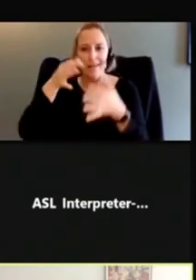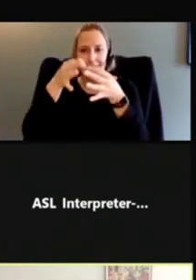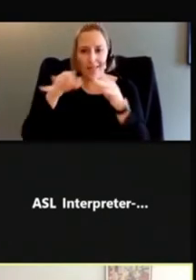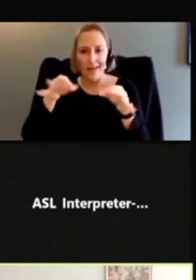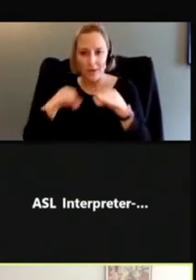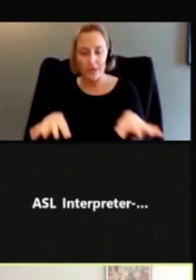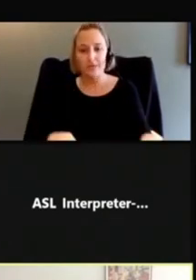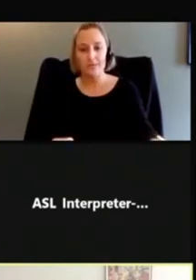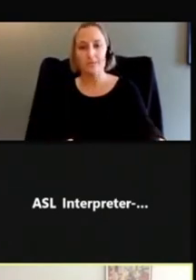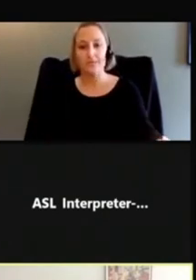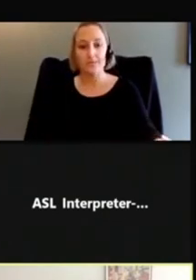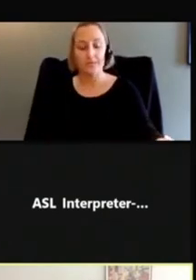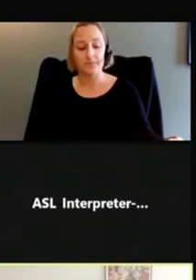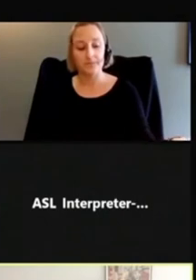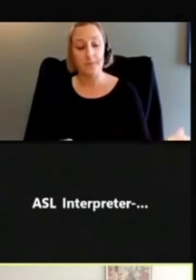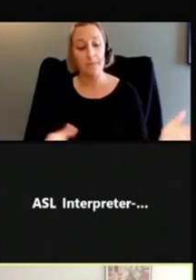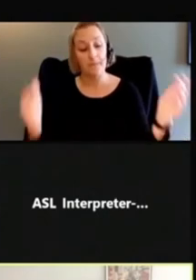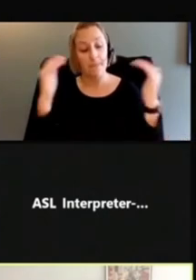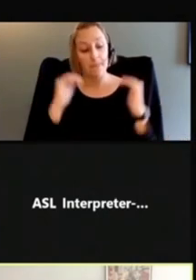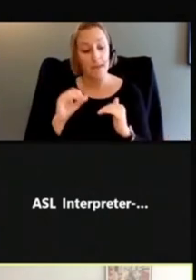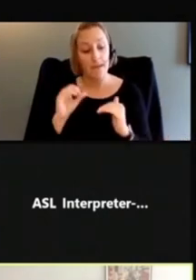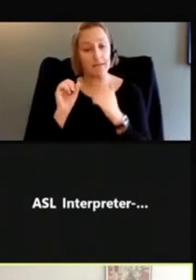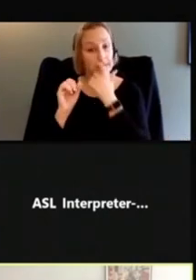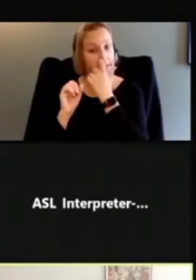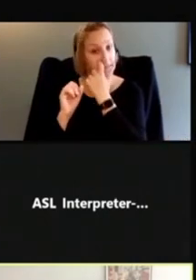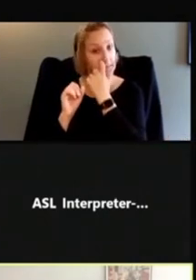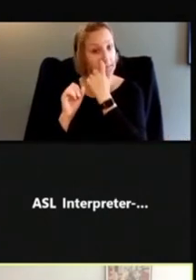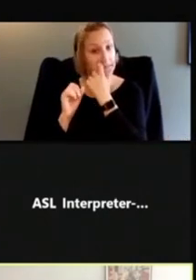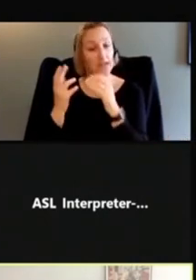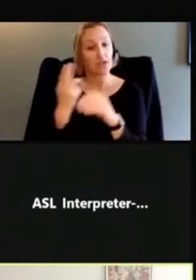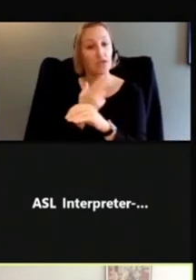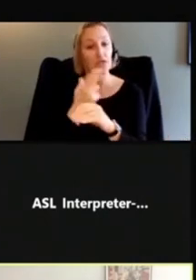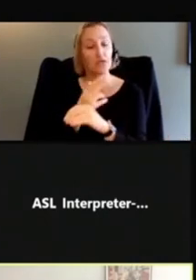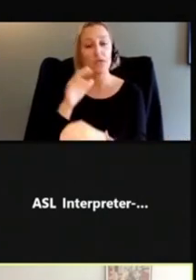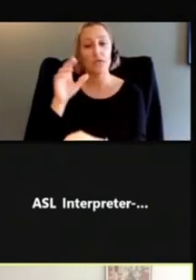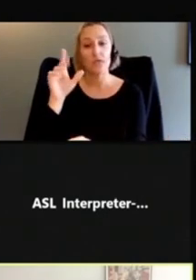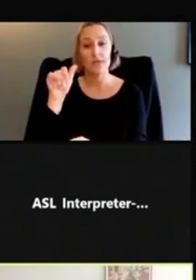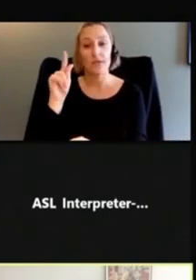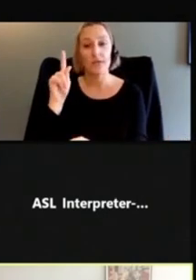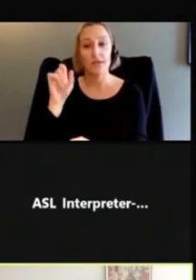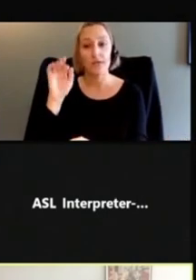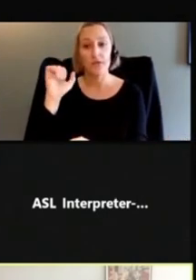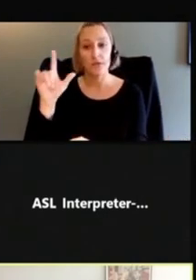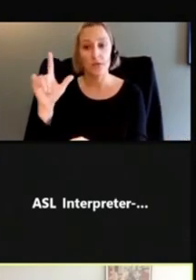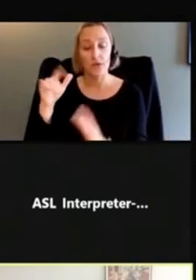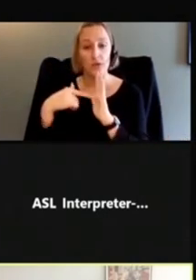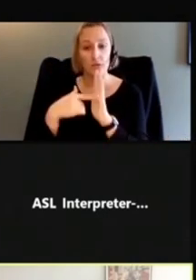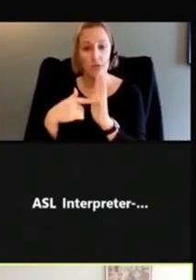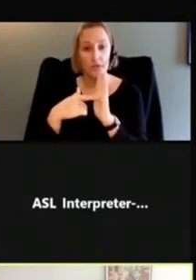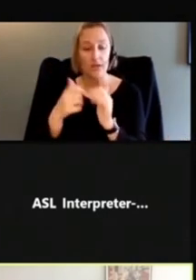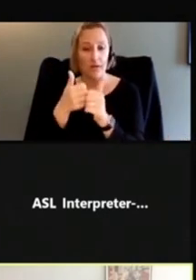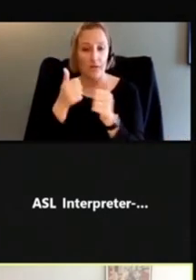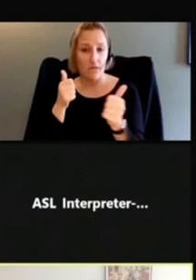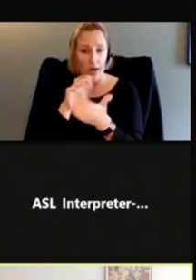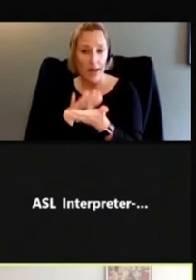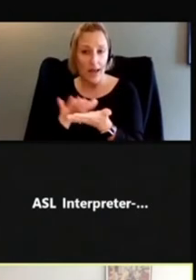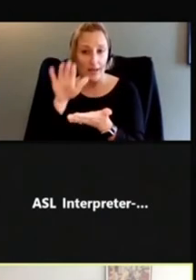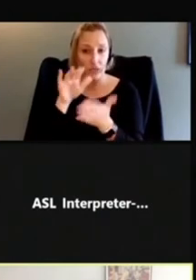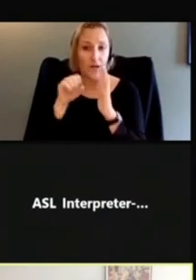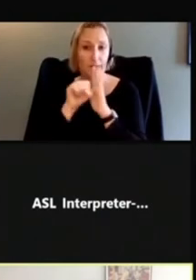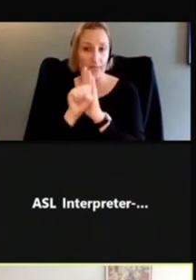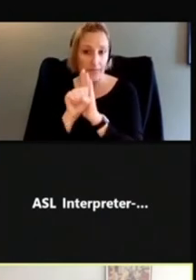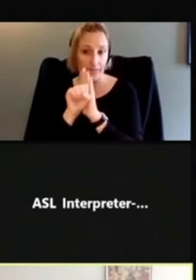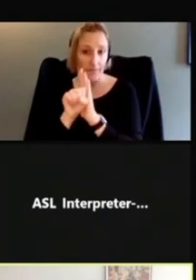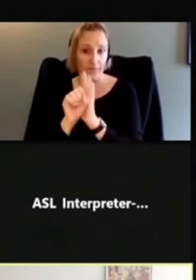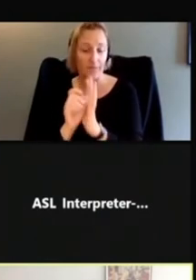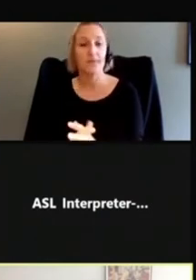So our next tip, use literal representation and avoid abstract symbolism. So here's